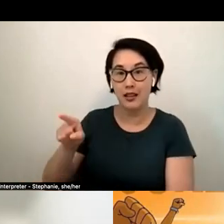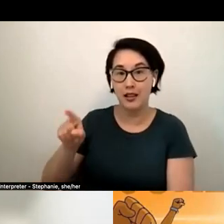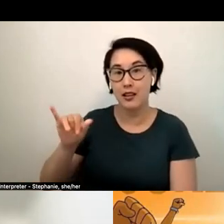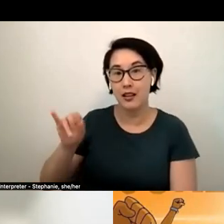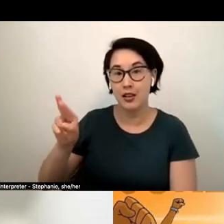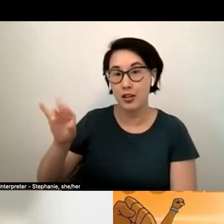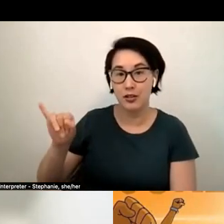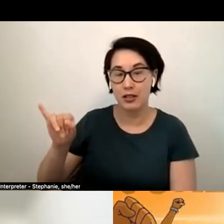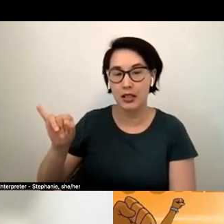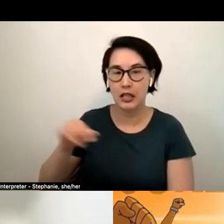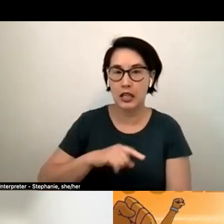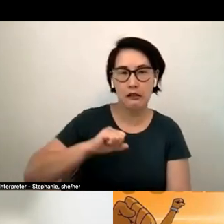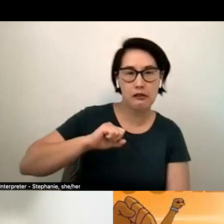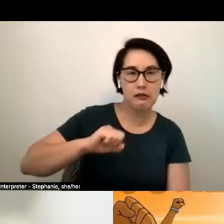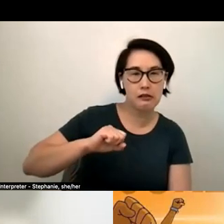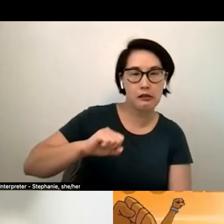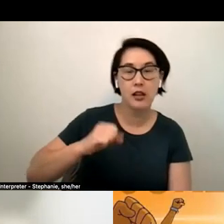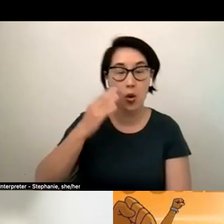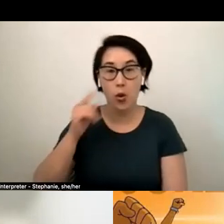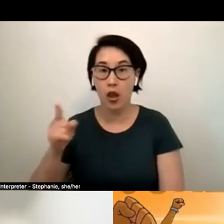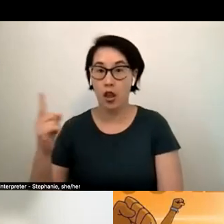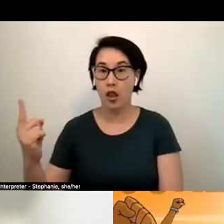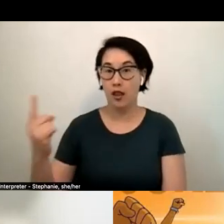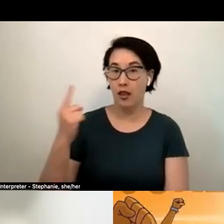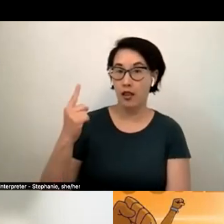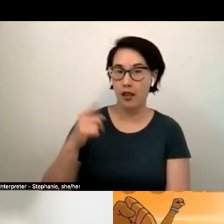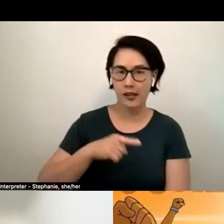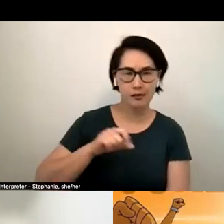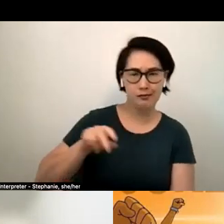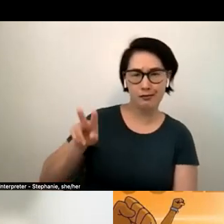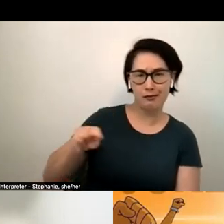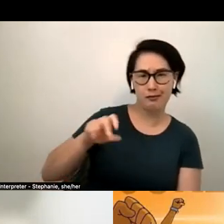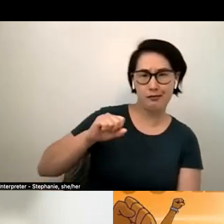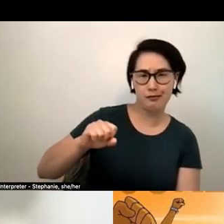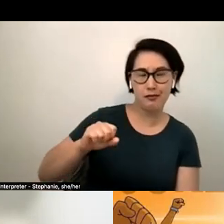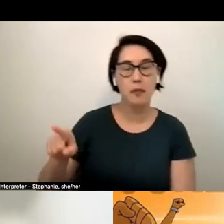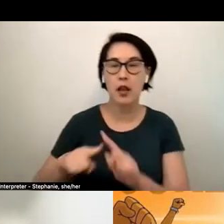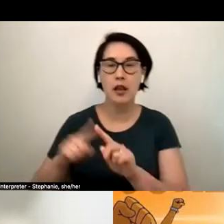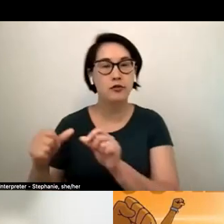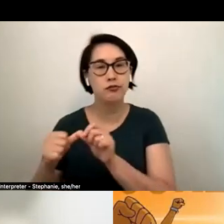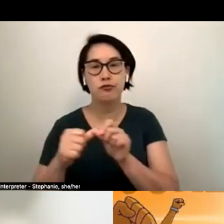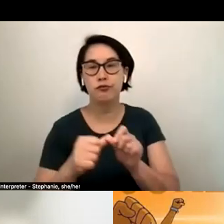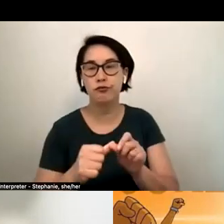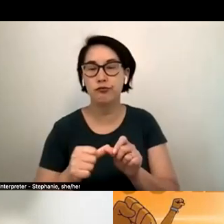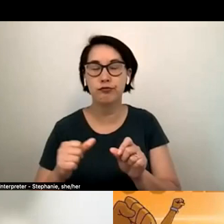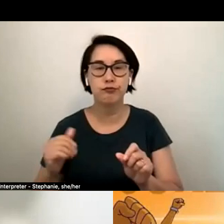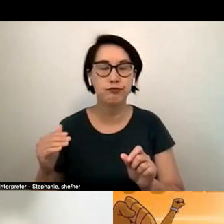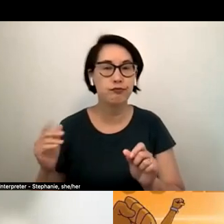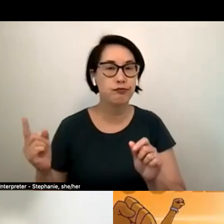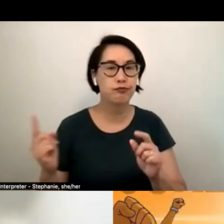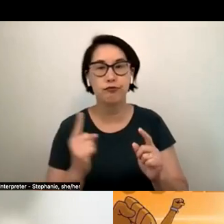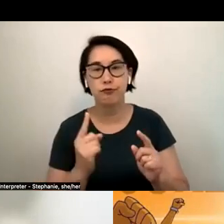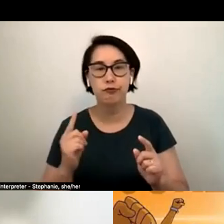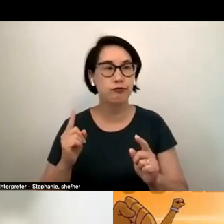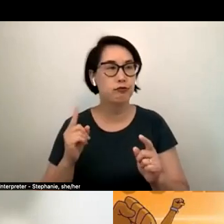when yuri approached him but she was relentless and would not let